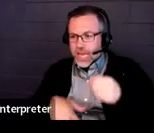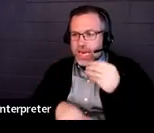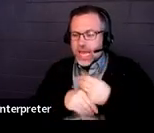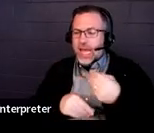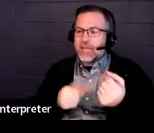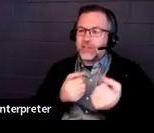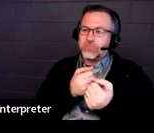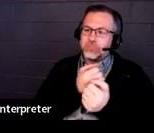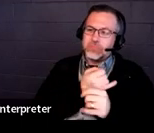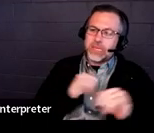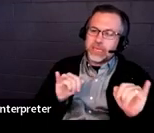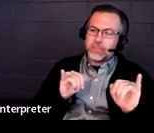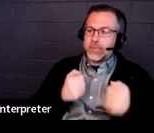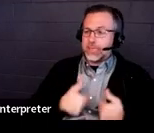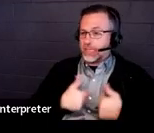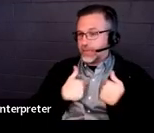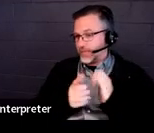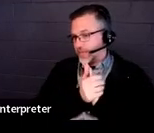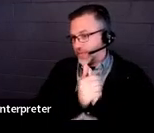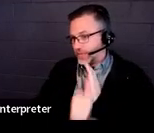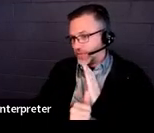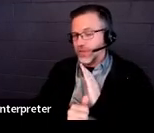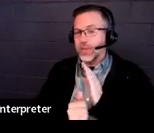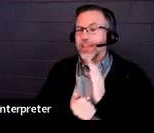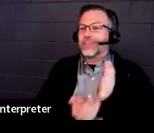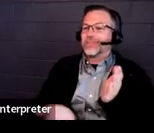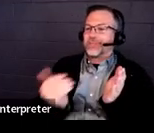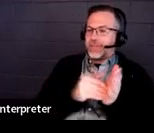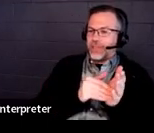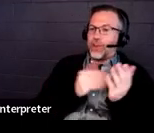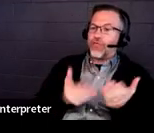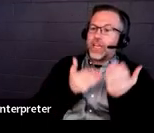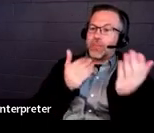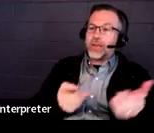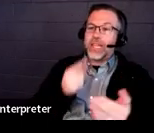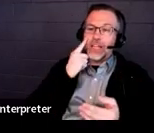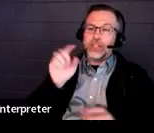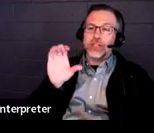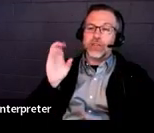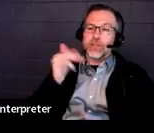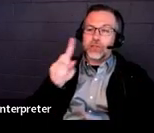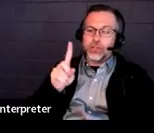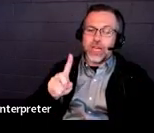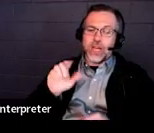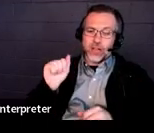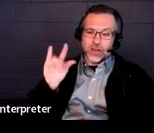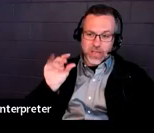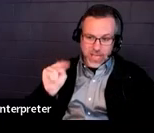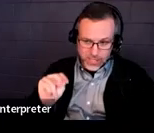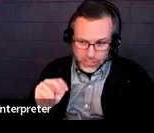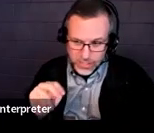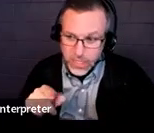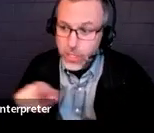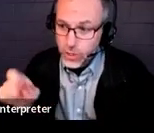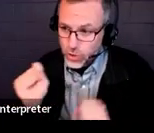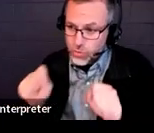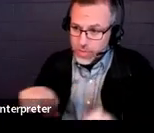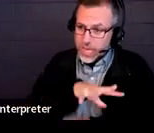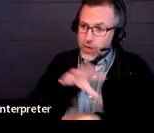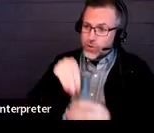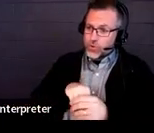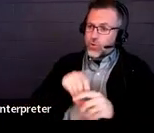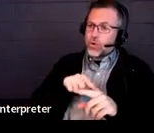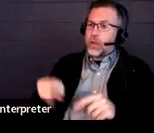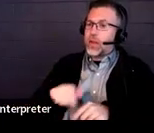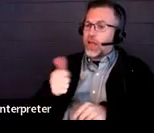So again, these are recommendations for the child action, and these are some things that you can include, but there are others that could go